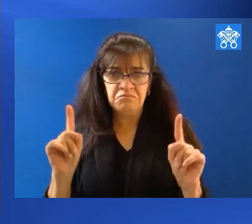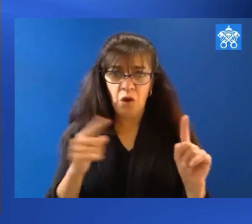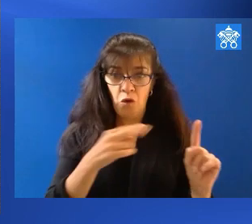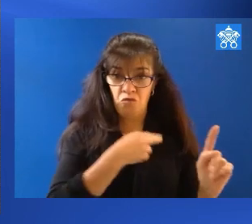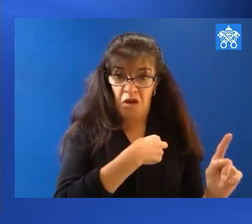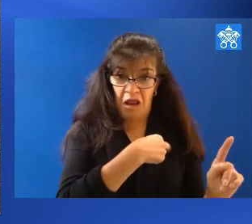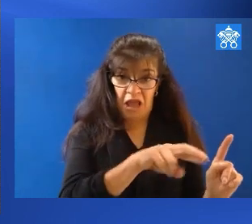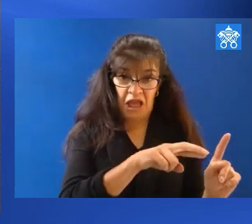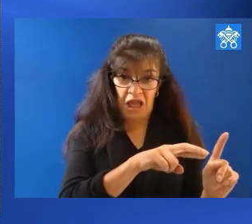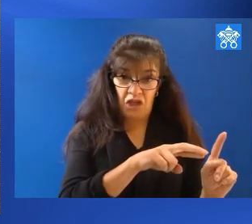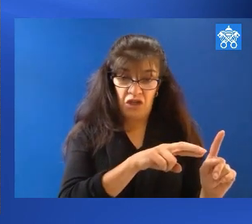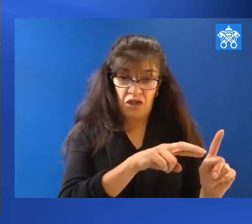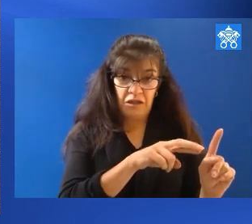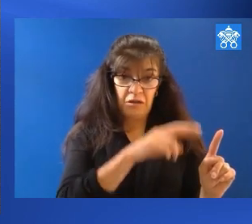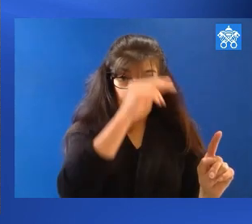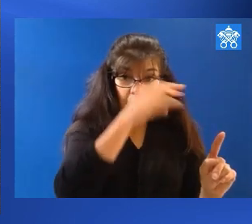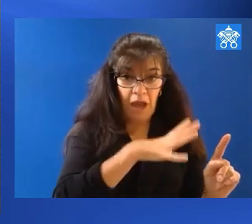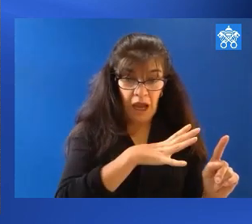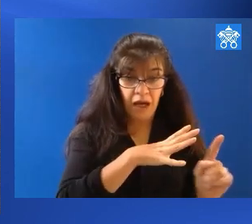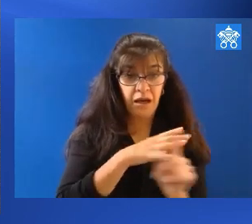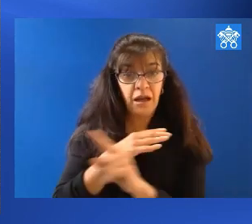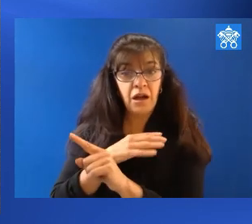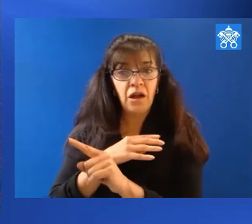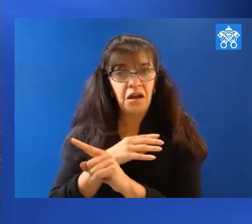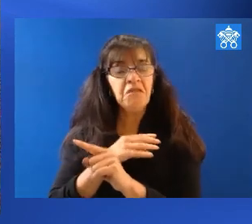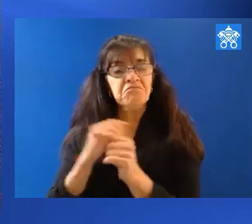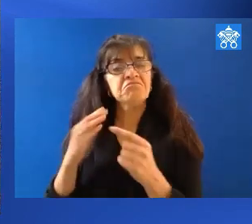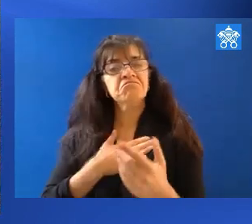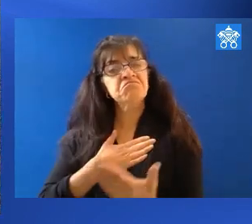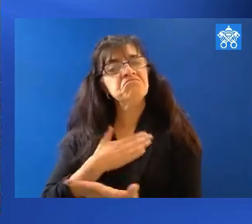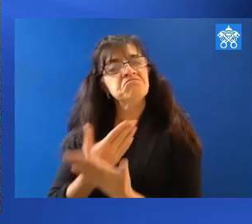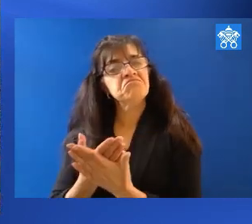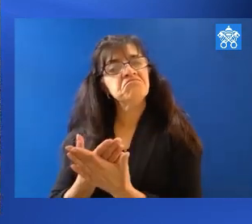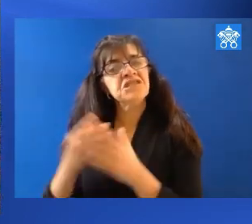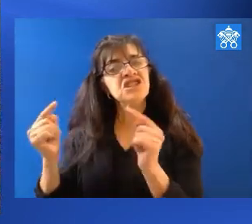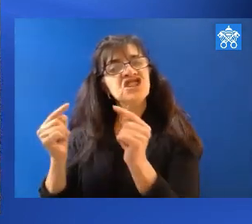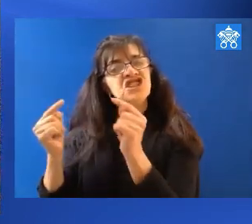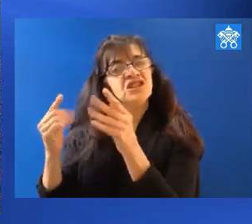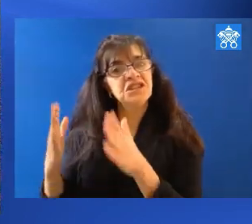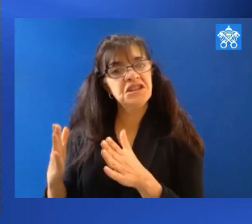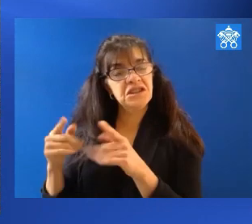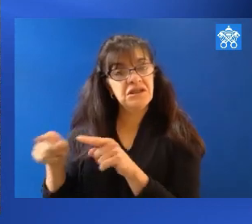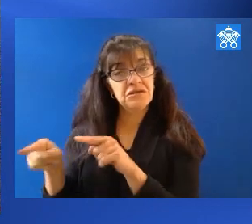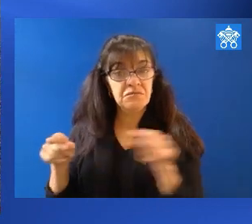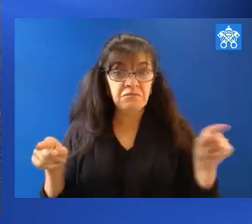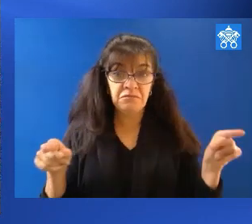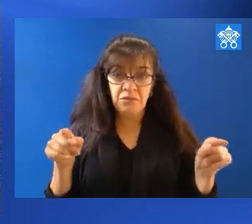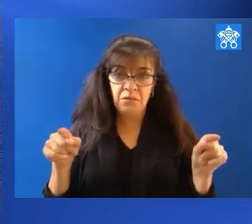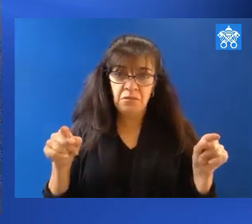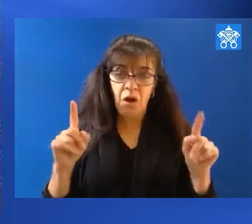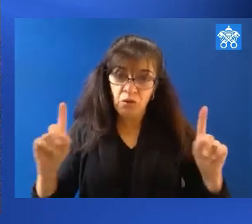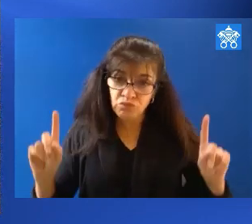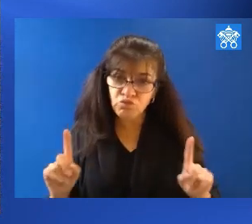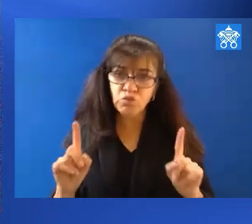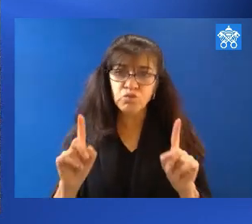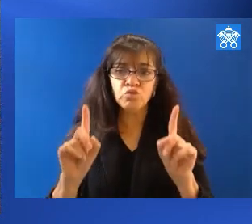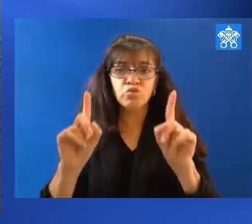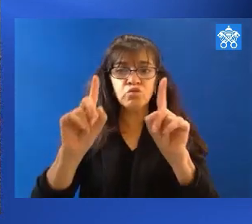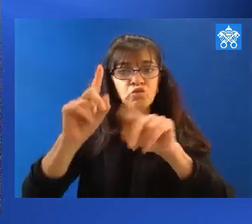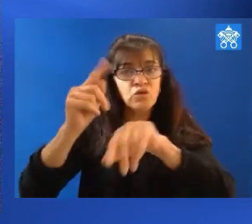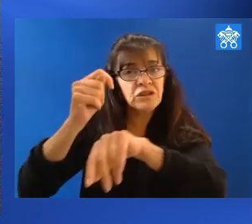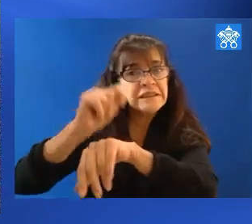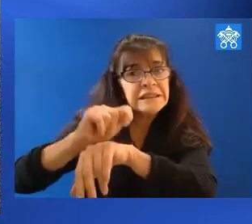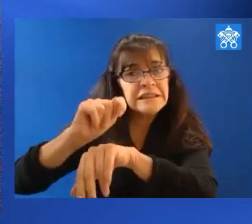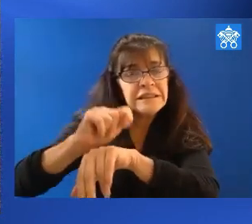a religious man and an avowed sinner. Both of them go up to the